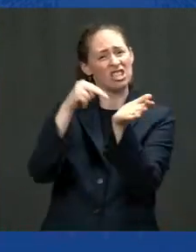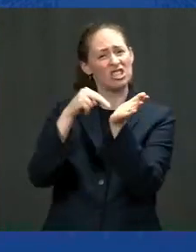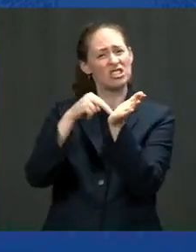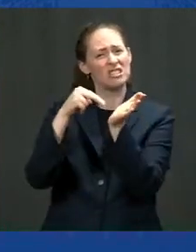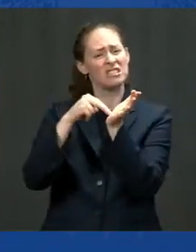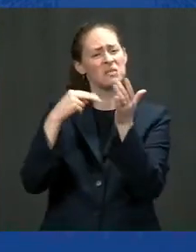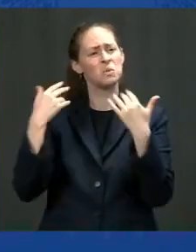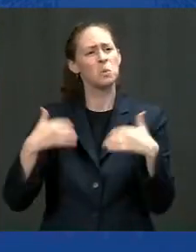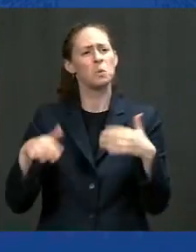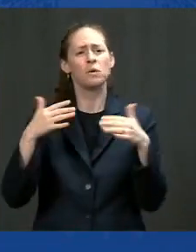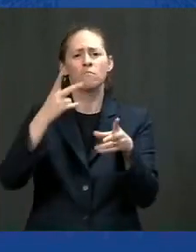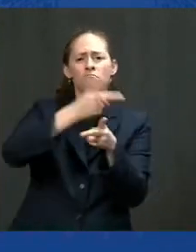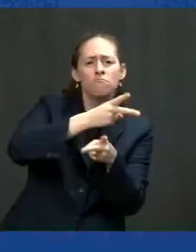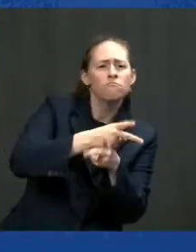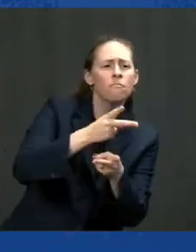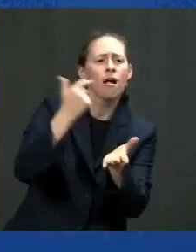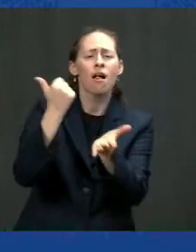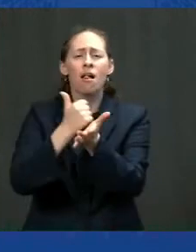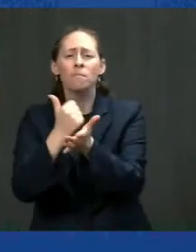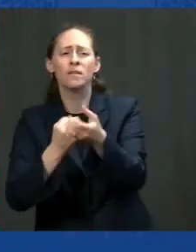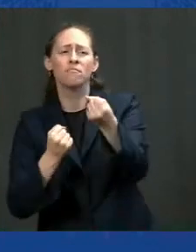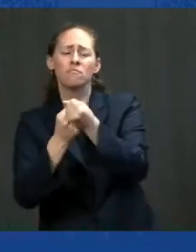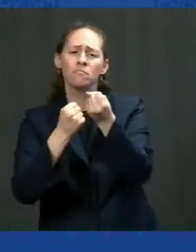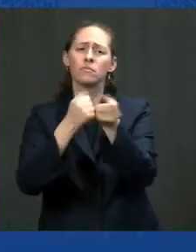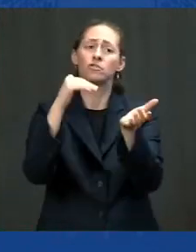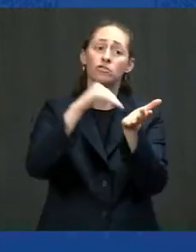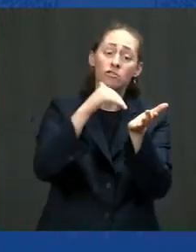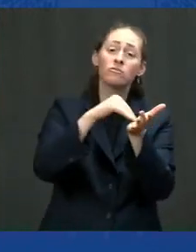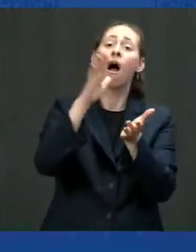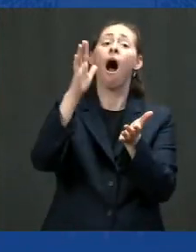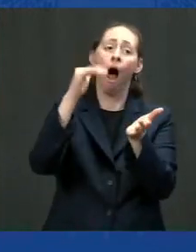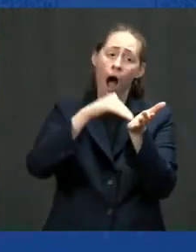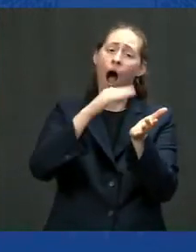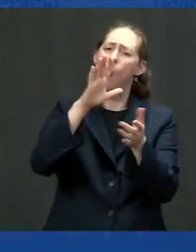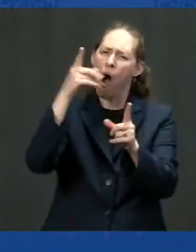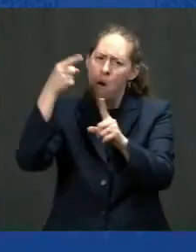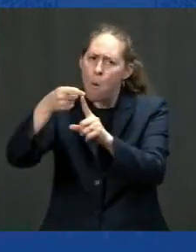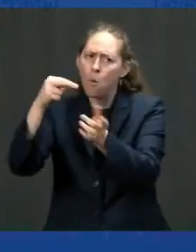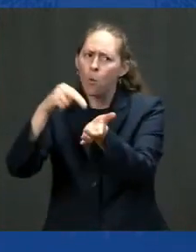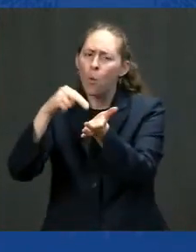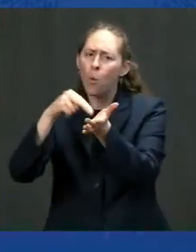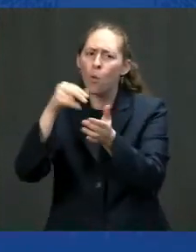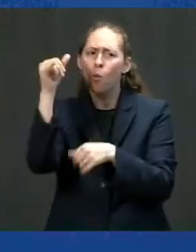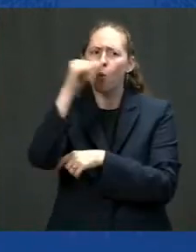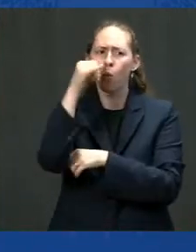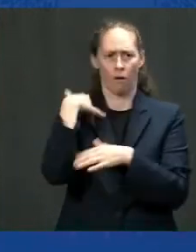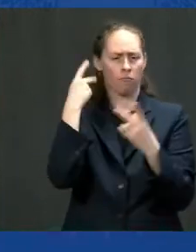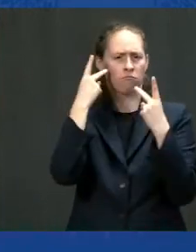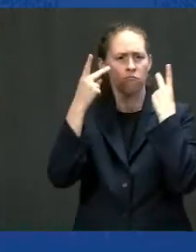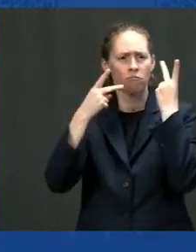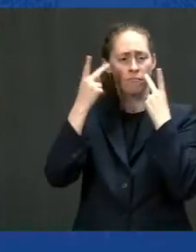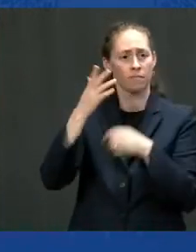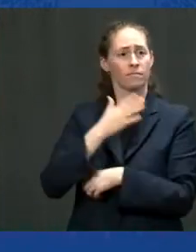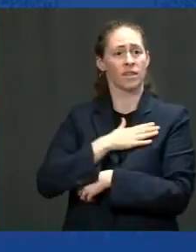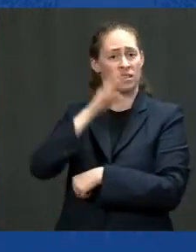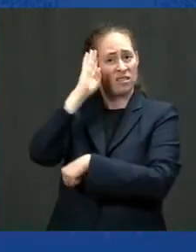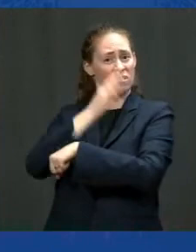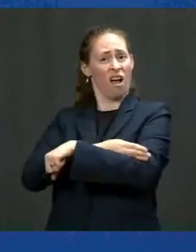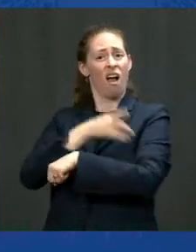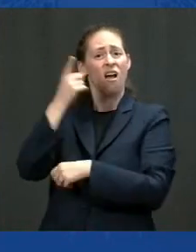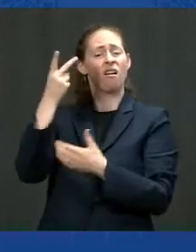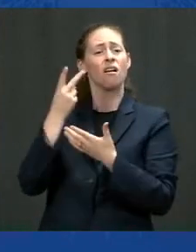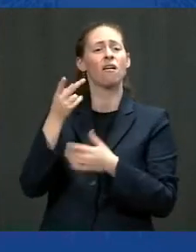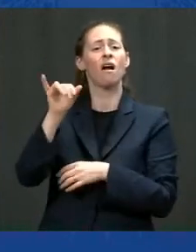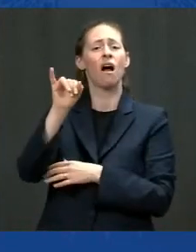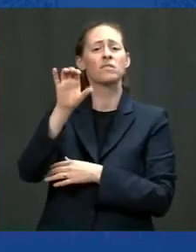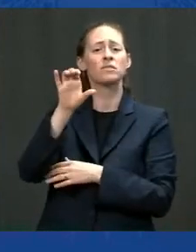they make you want to live i spent a lot of time in icu and my son on the table tell her thank you thank you thank you i